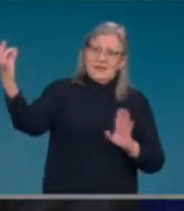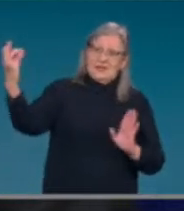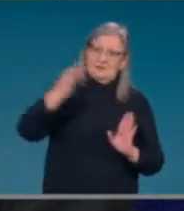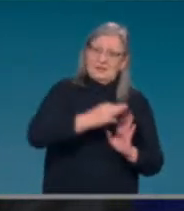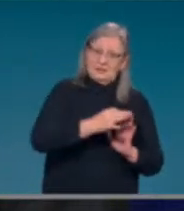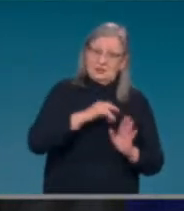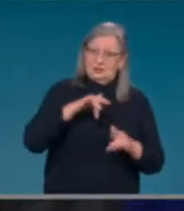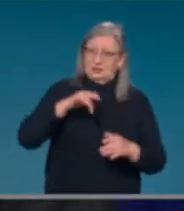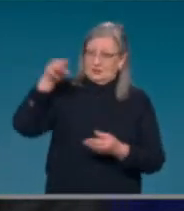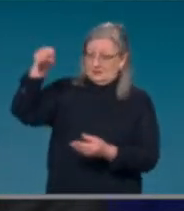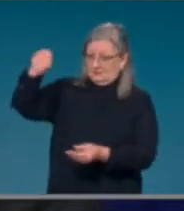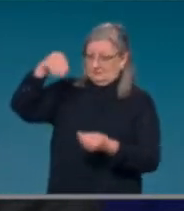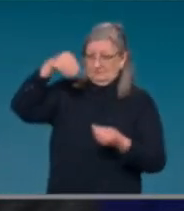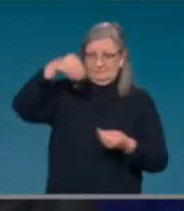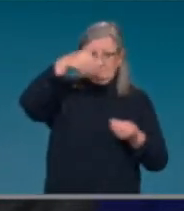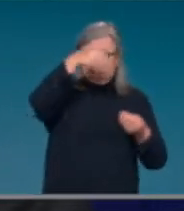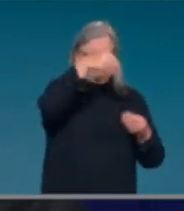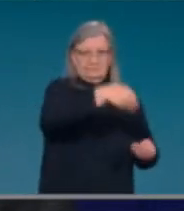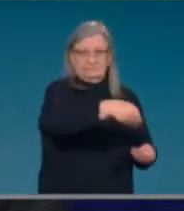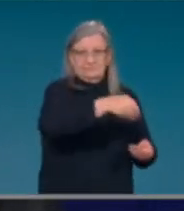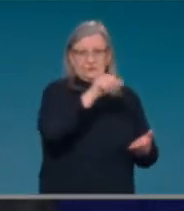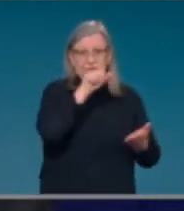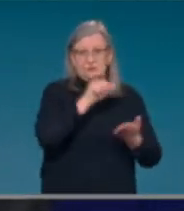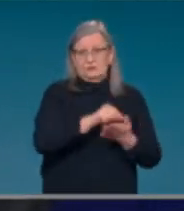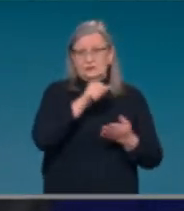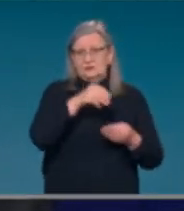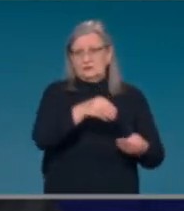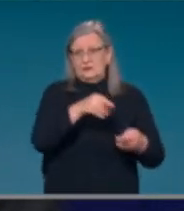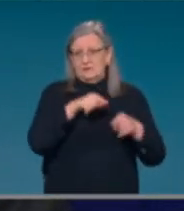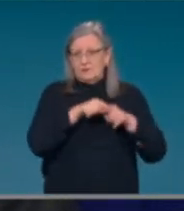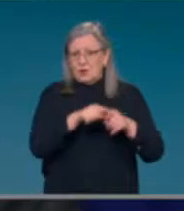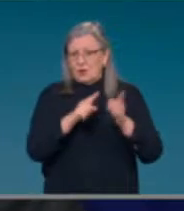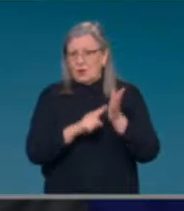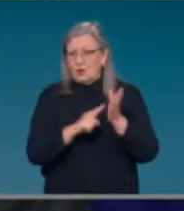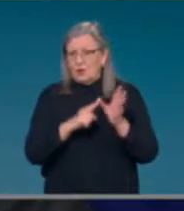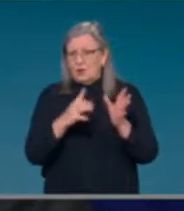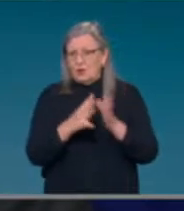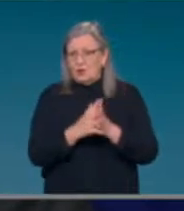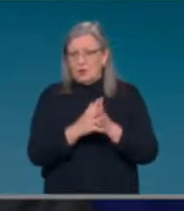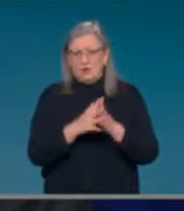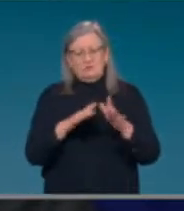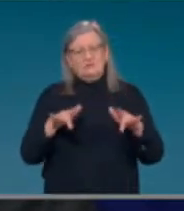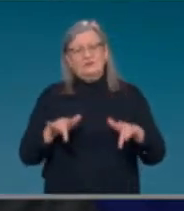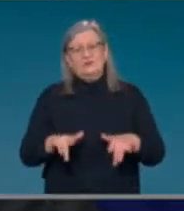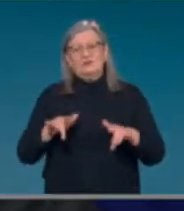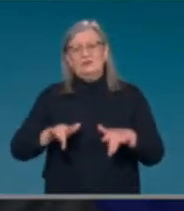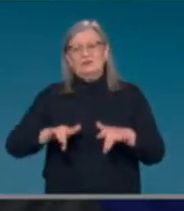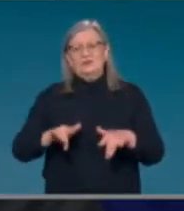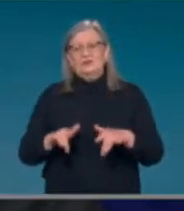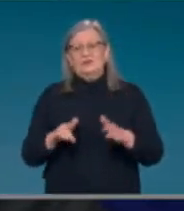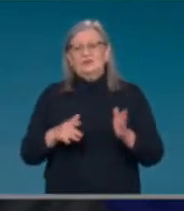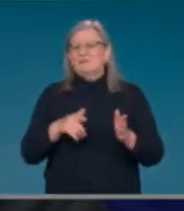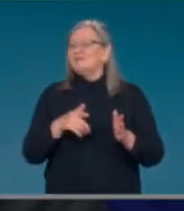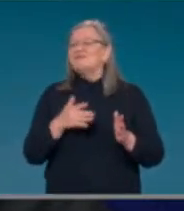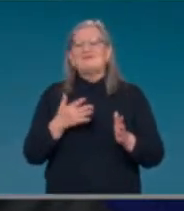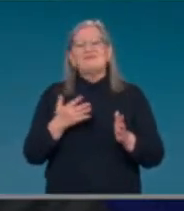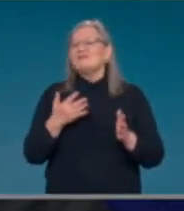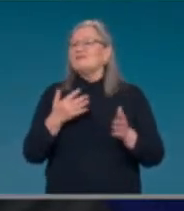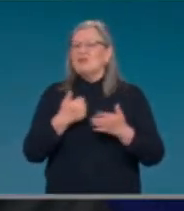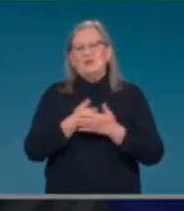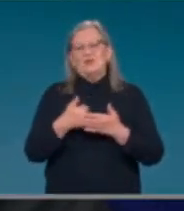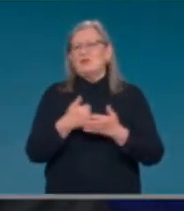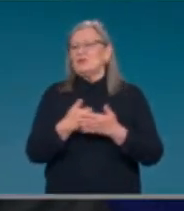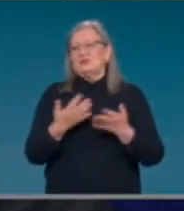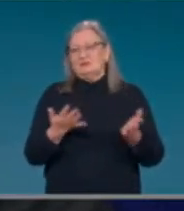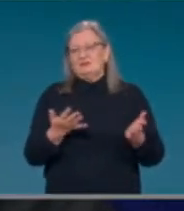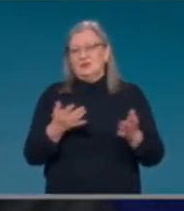binding application yet. So, this is quite normal. The companies do test the waters with FDA before